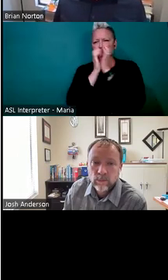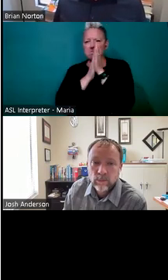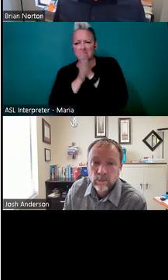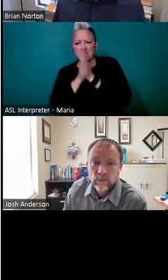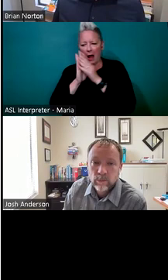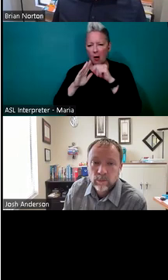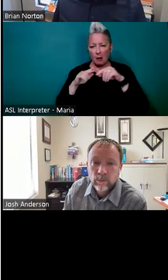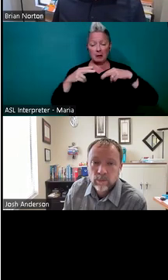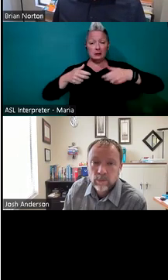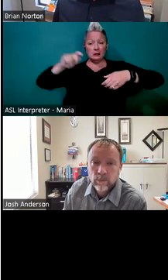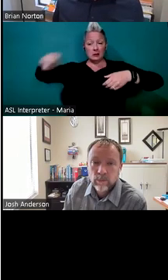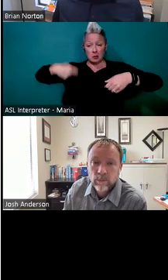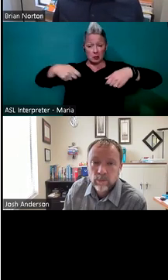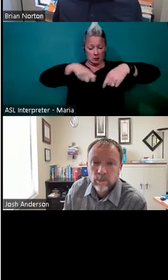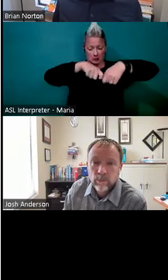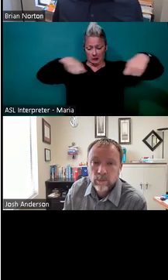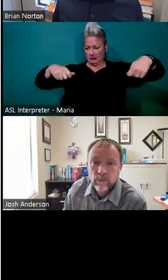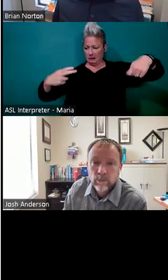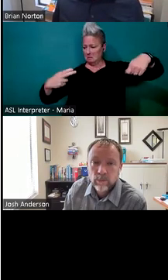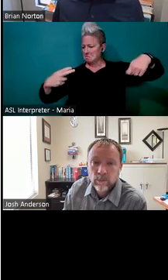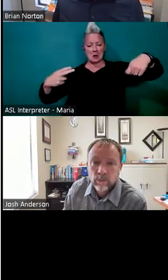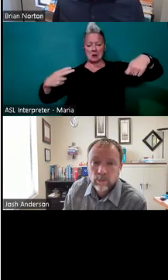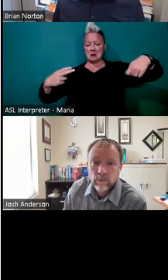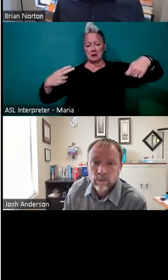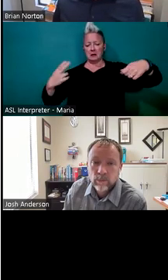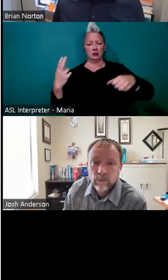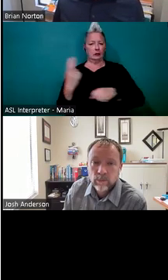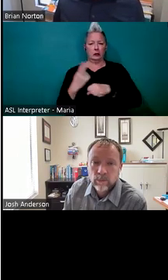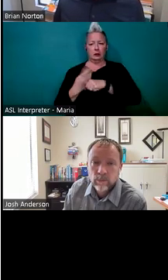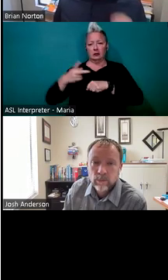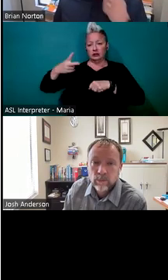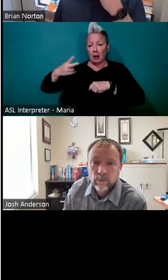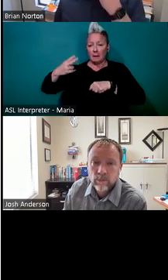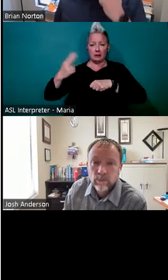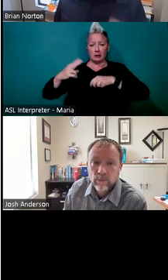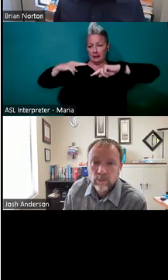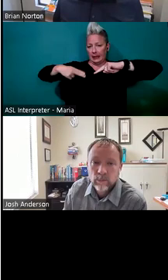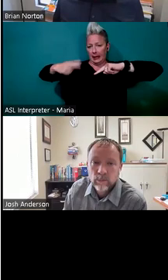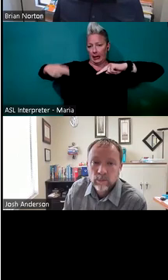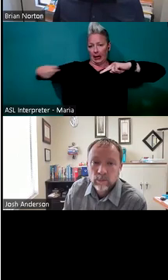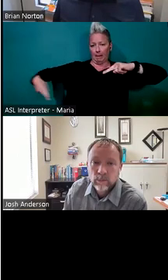take a whole lot with some of the things that you might find in a grocery store to make something a little bit bigger in those ways.